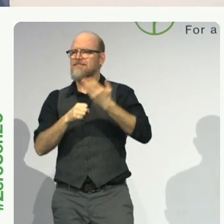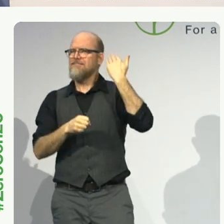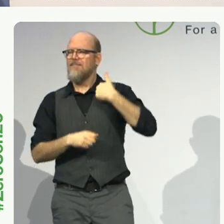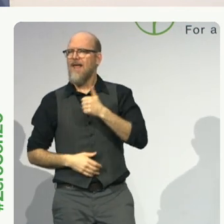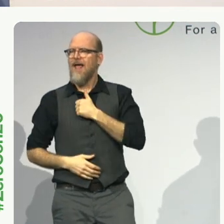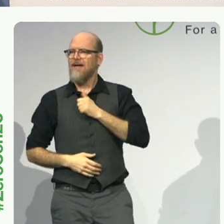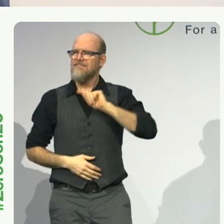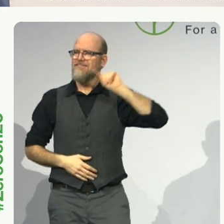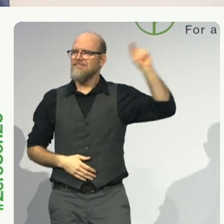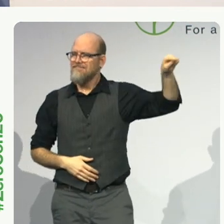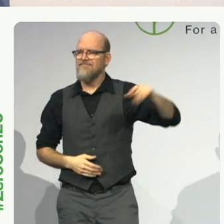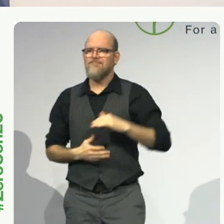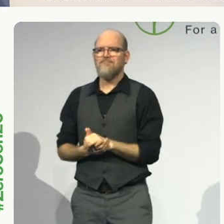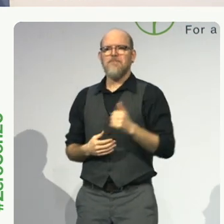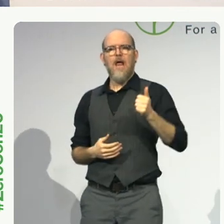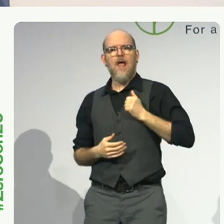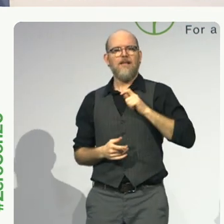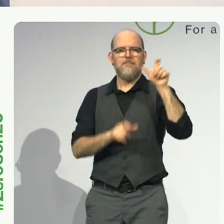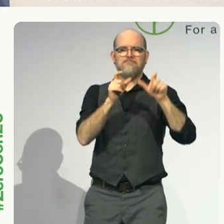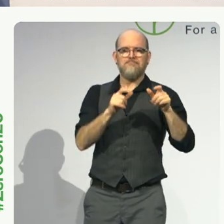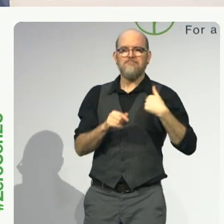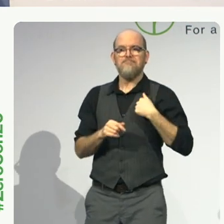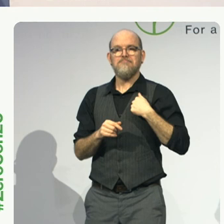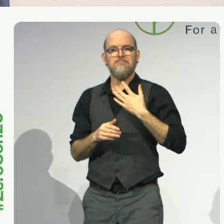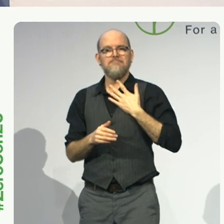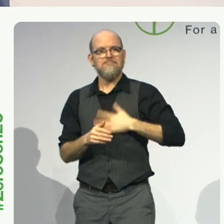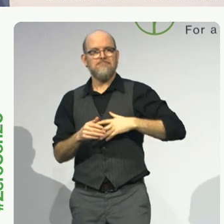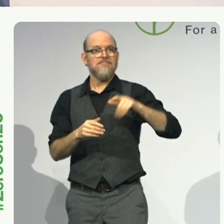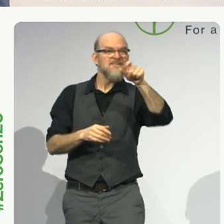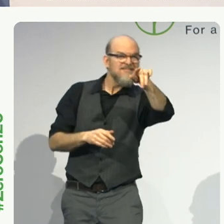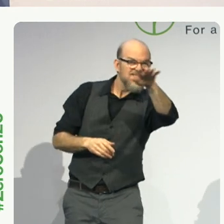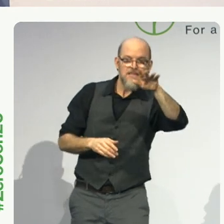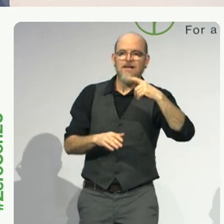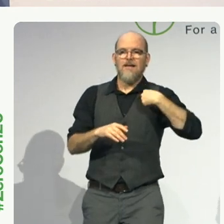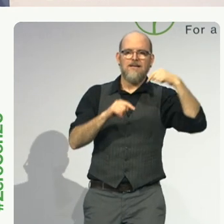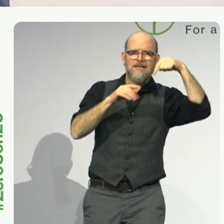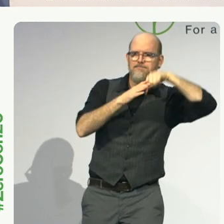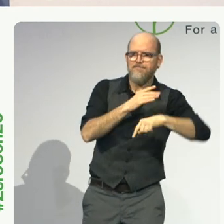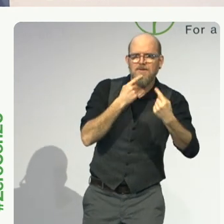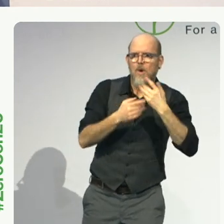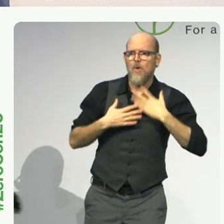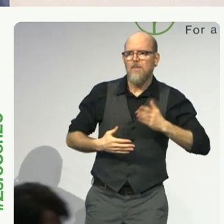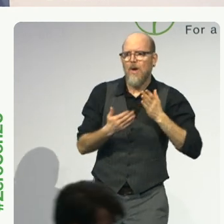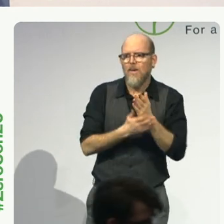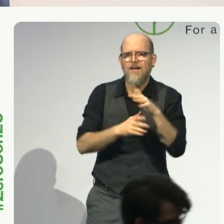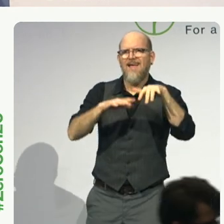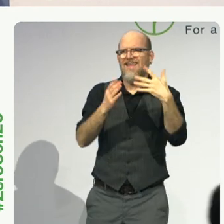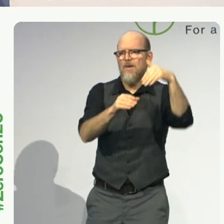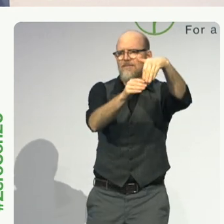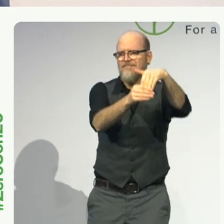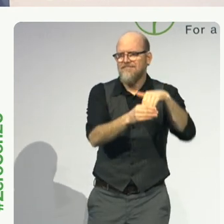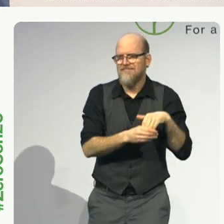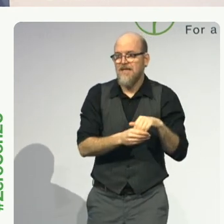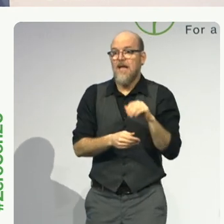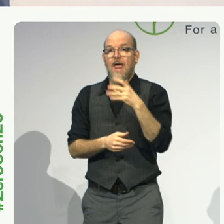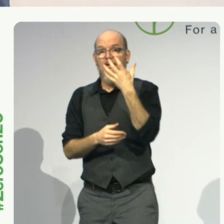conversations about what the Human Rights Act does and doesn't do, and the new Canadian